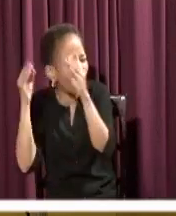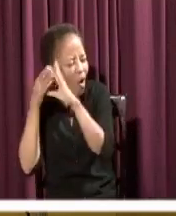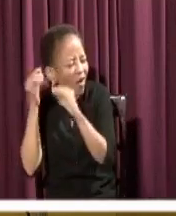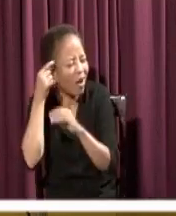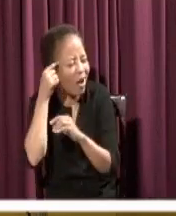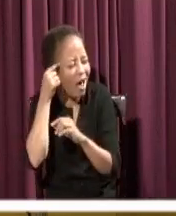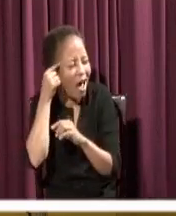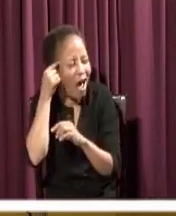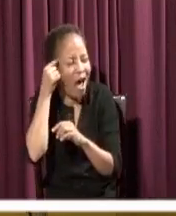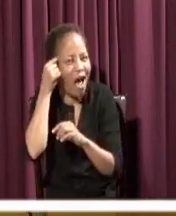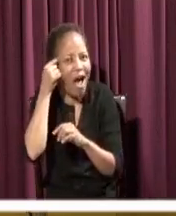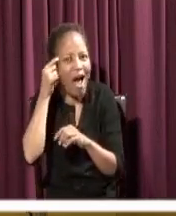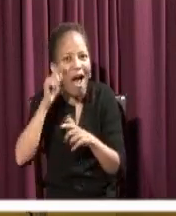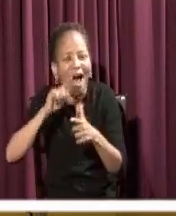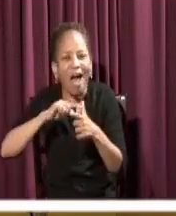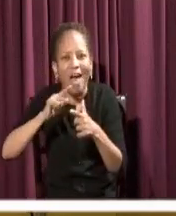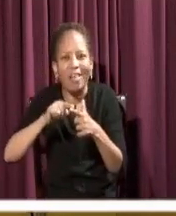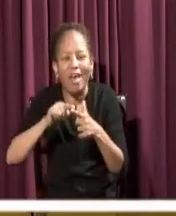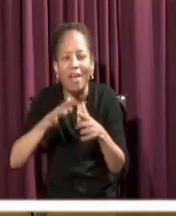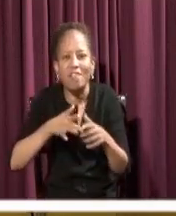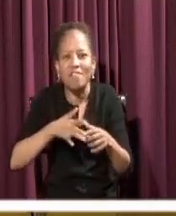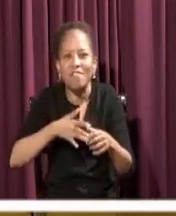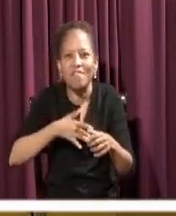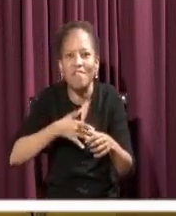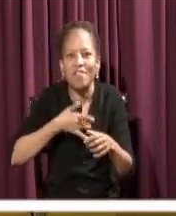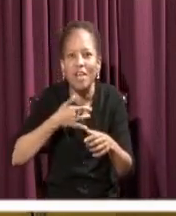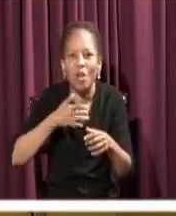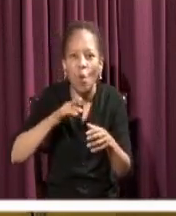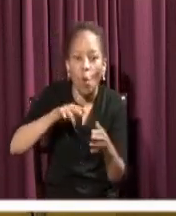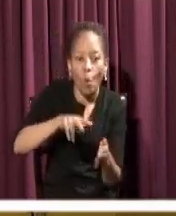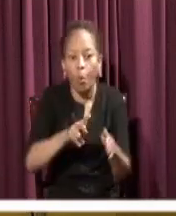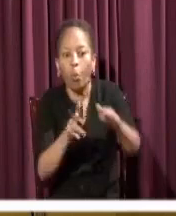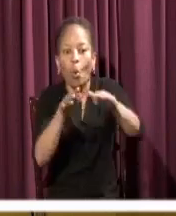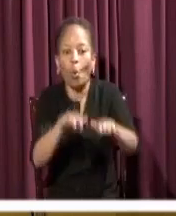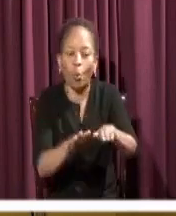And then he feels the force of the wave.